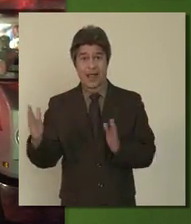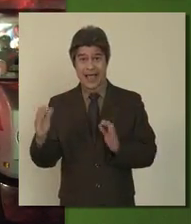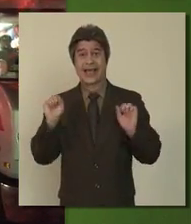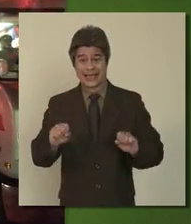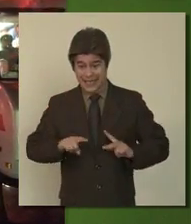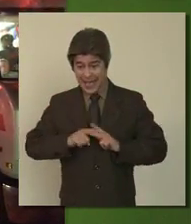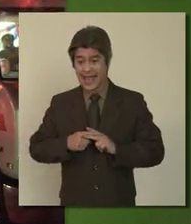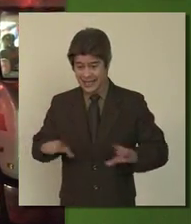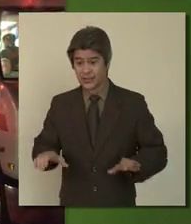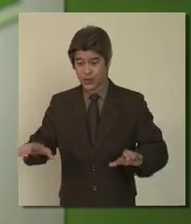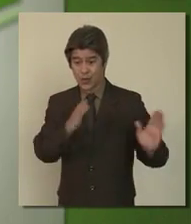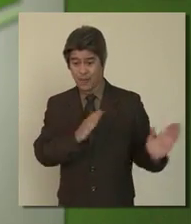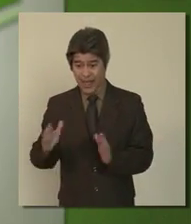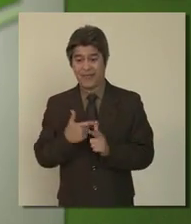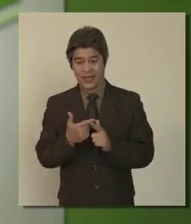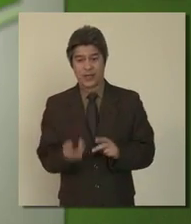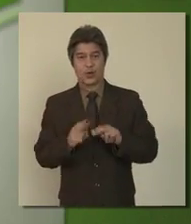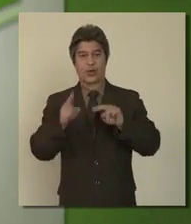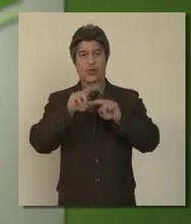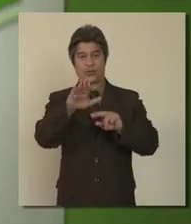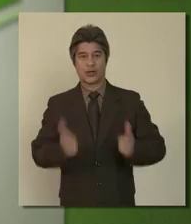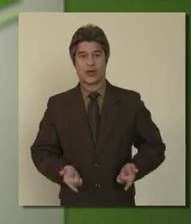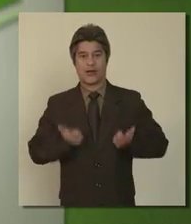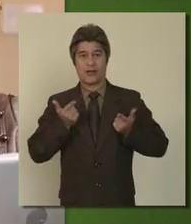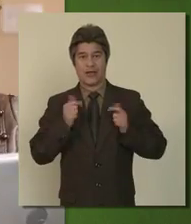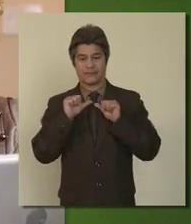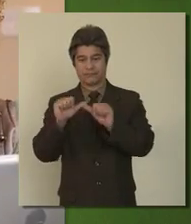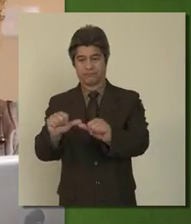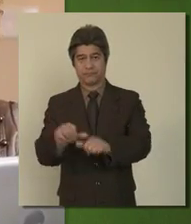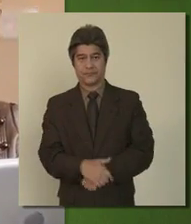plan and can execute the plan, that increases your survivability.